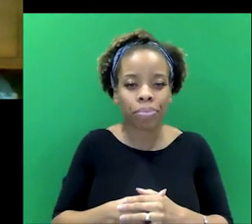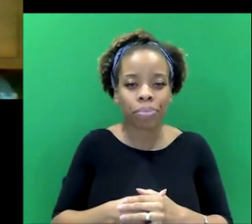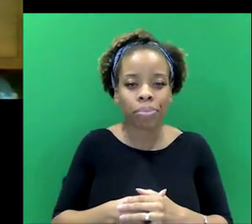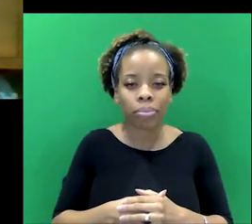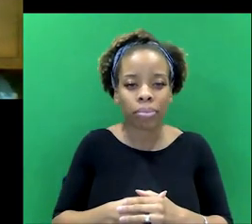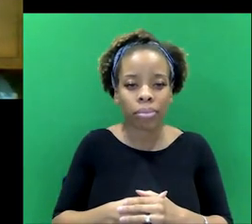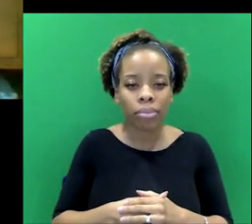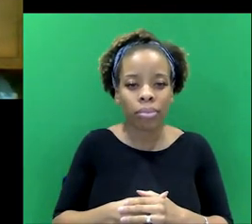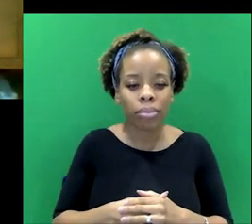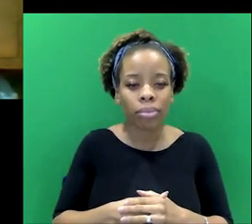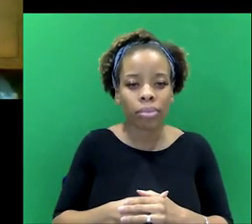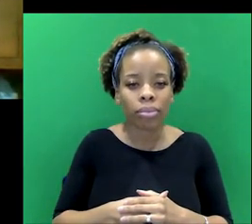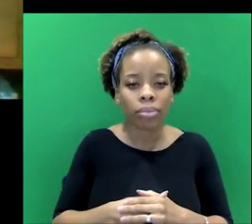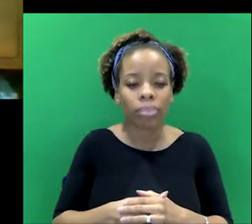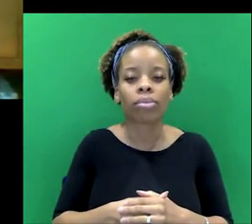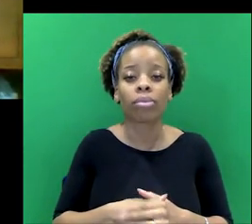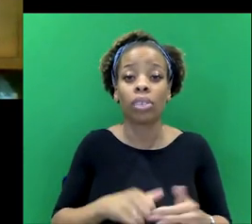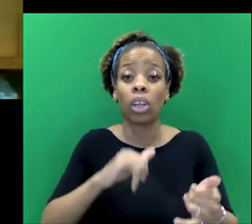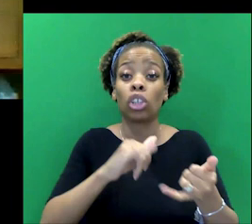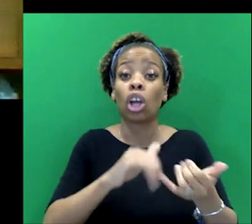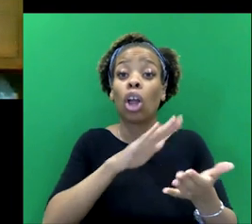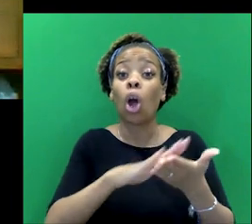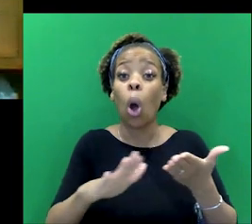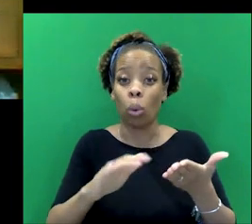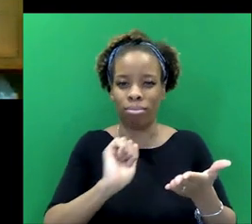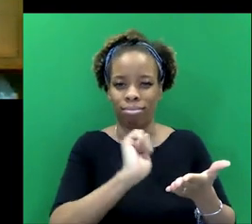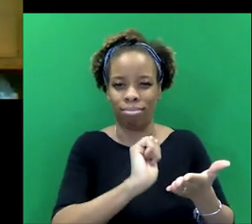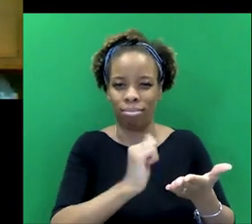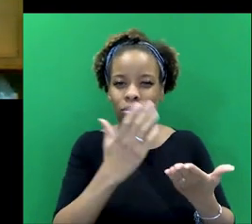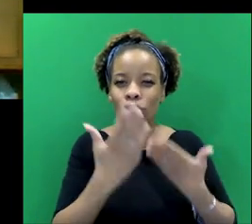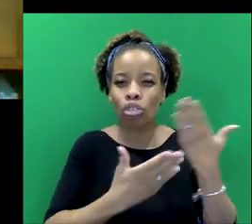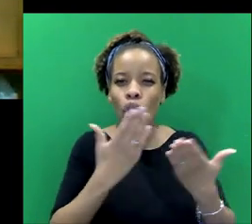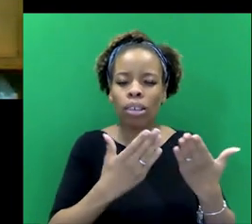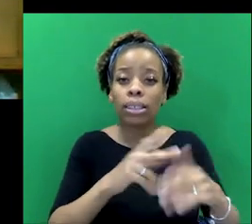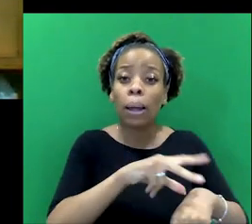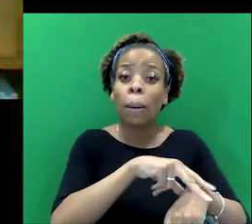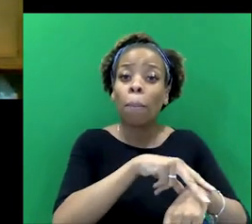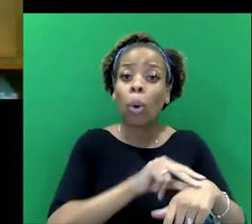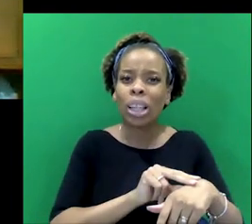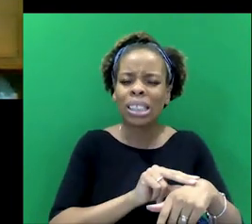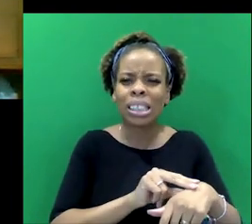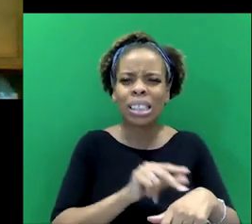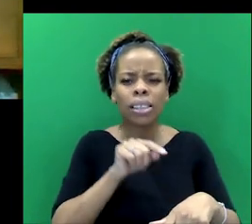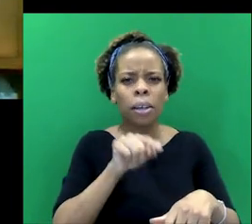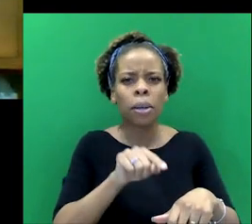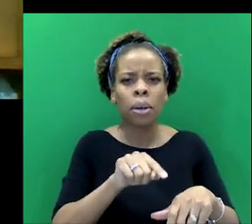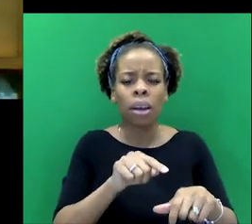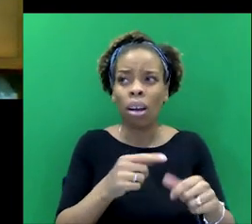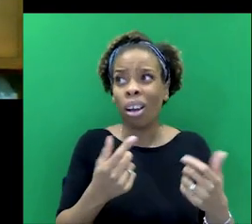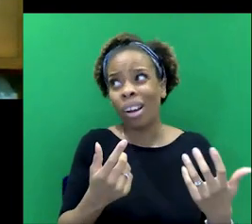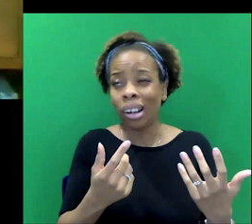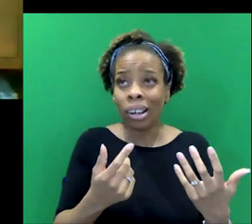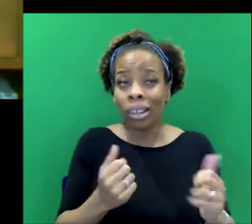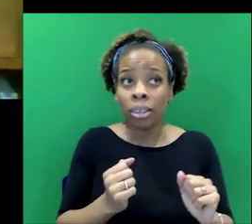the police in, in the Sherlock Holmes story, are not malign, but they are stupid.